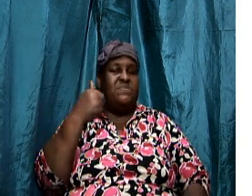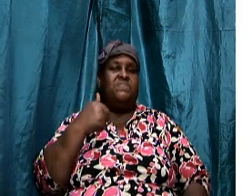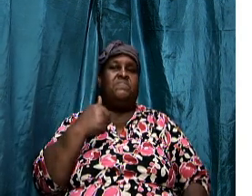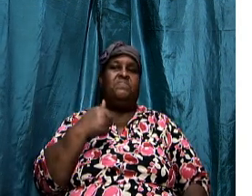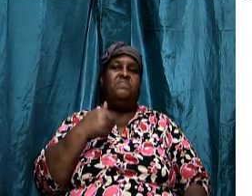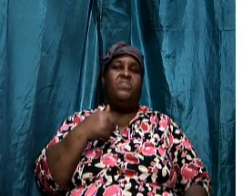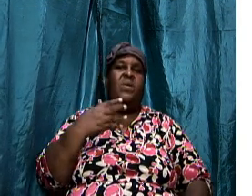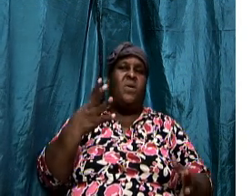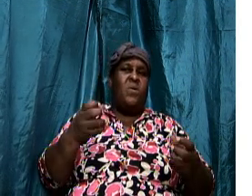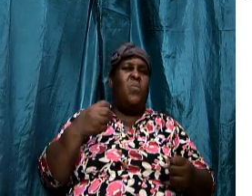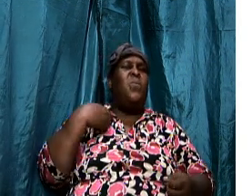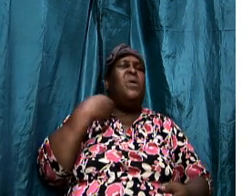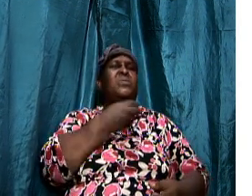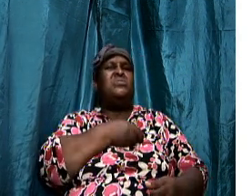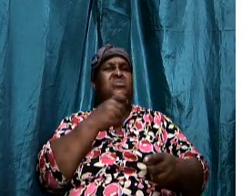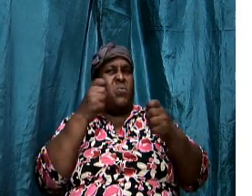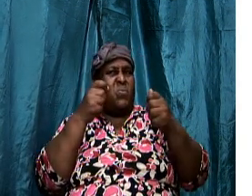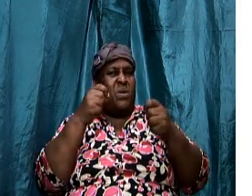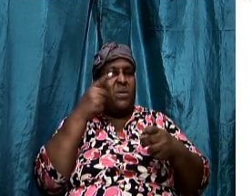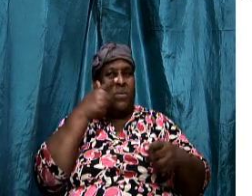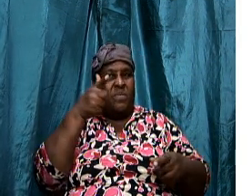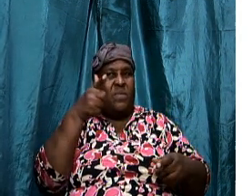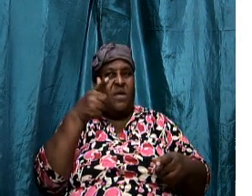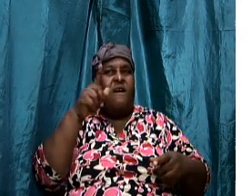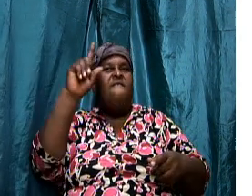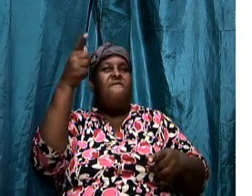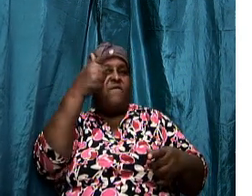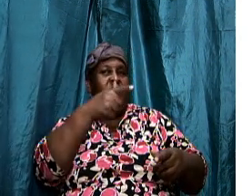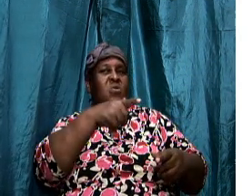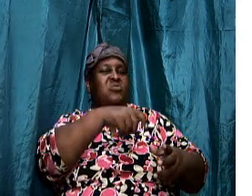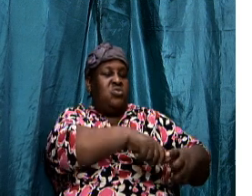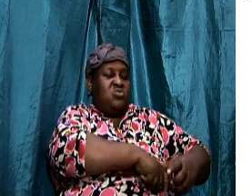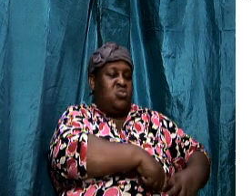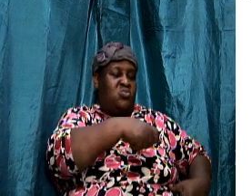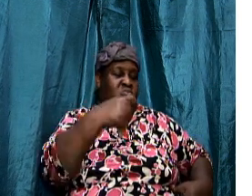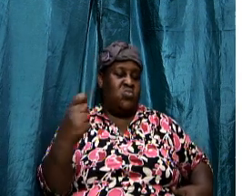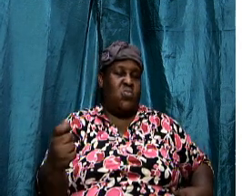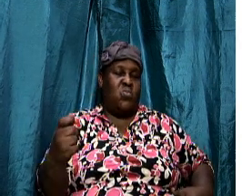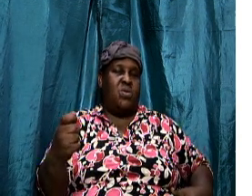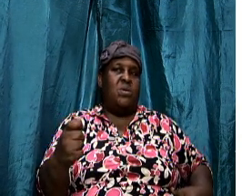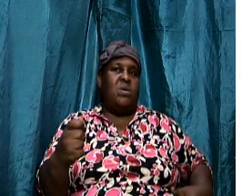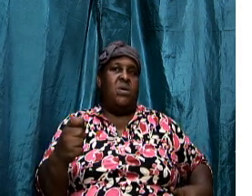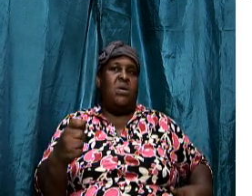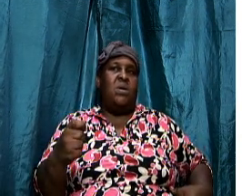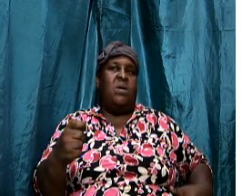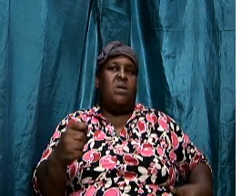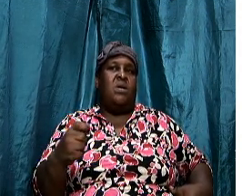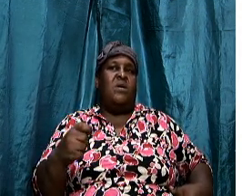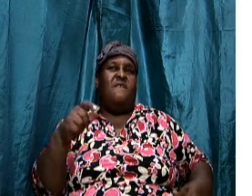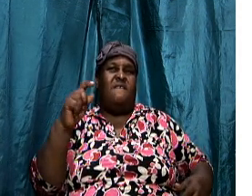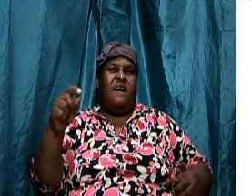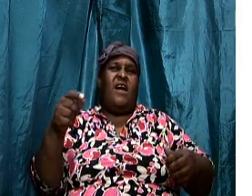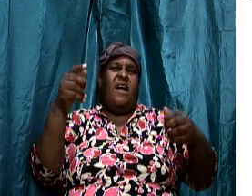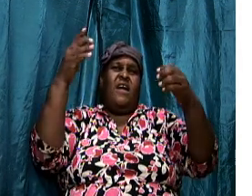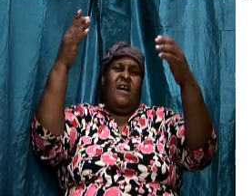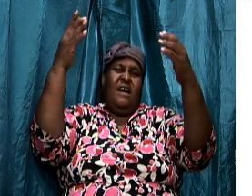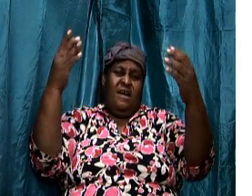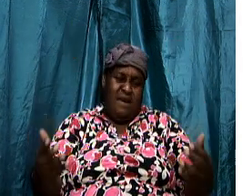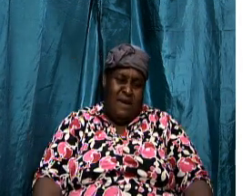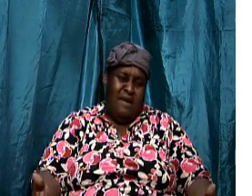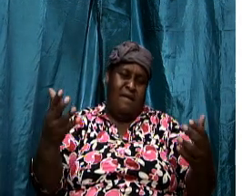quickly look at that. The first sword that they used, they call it the gladius. This was a very heavy